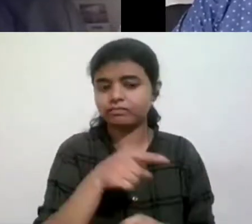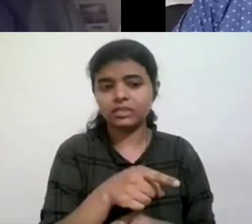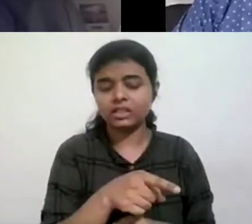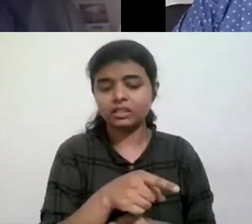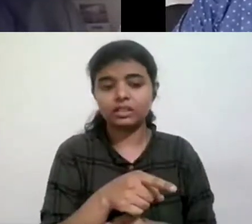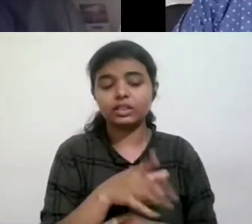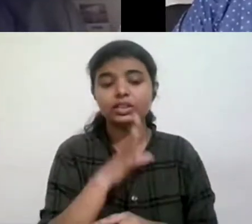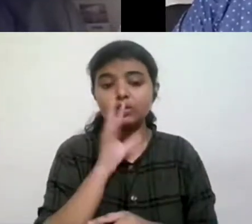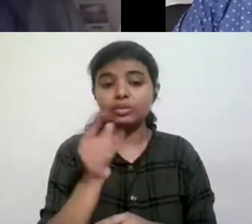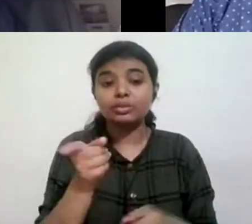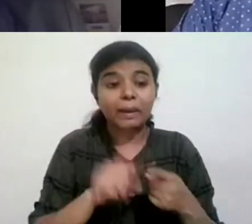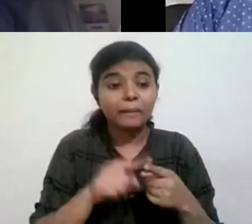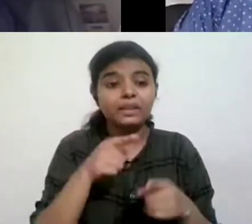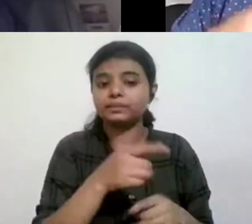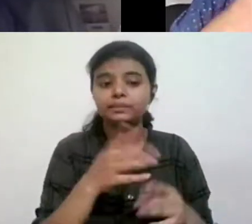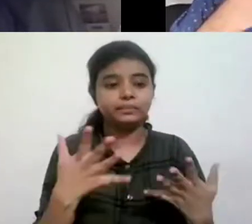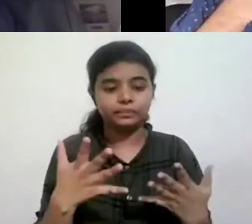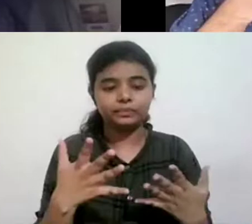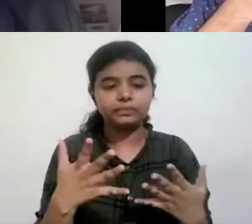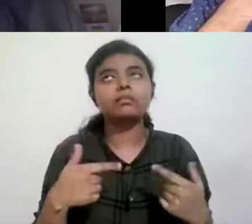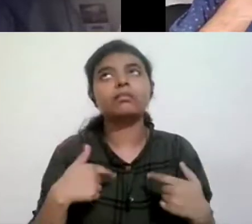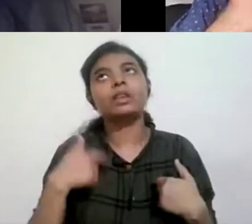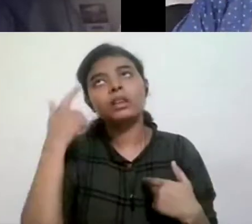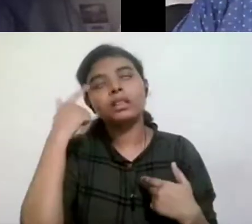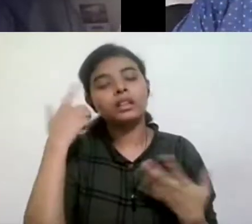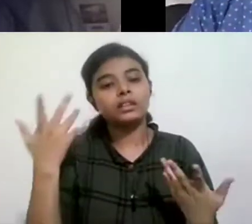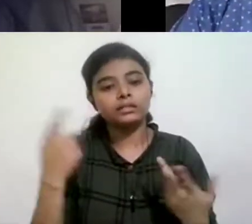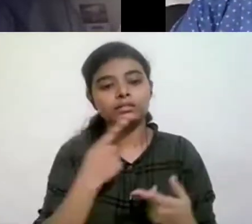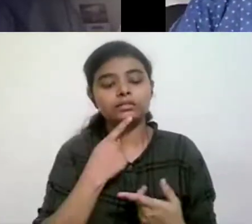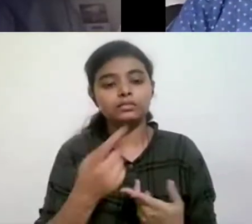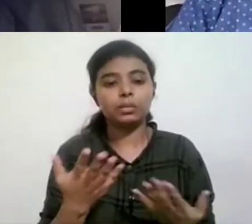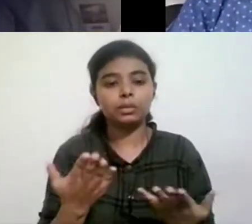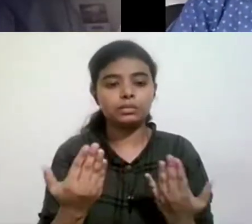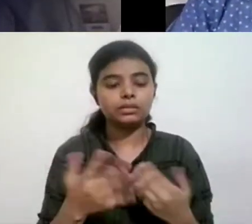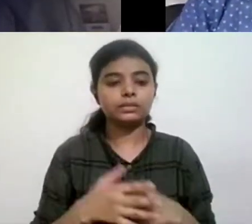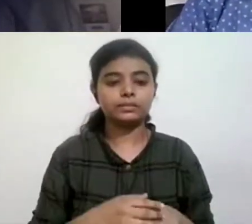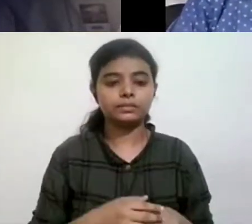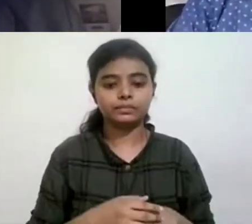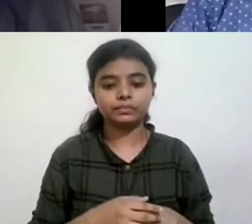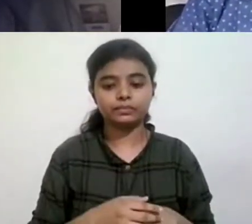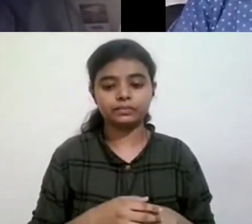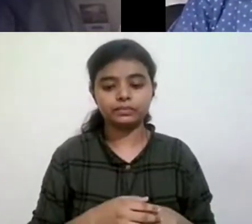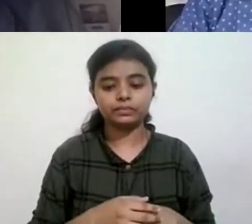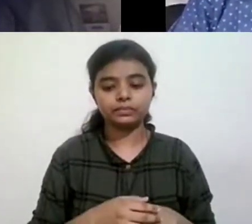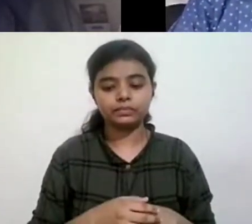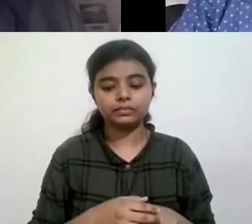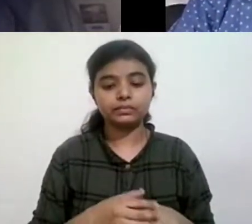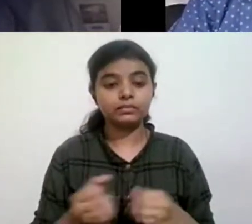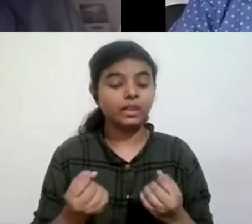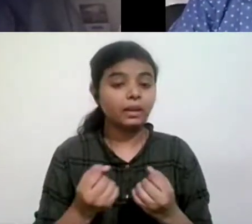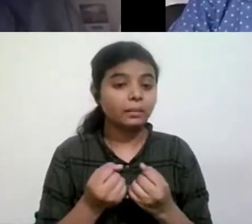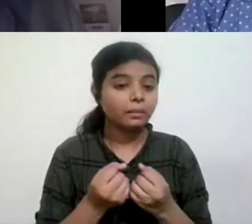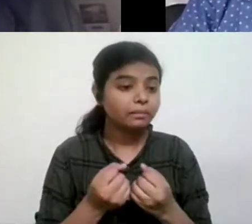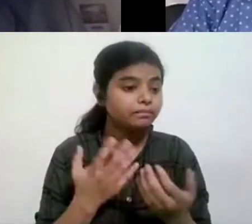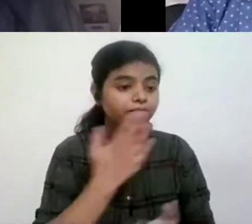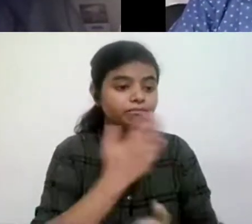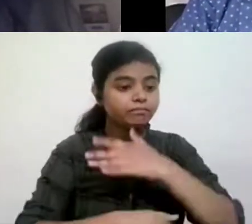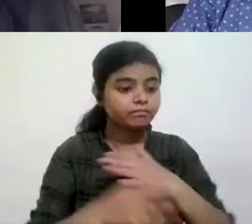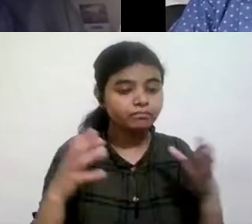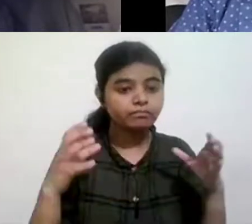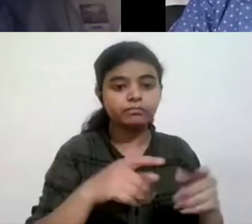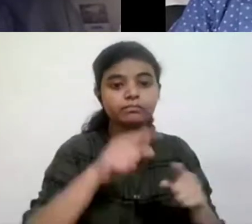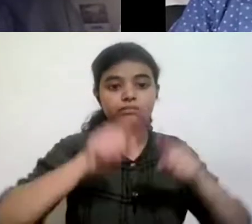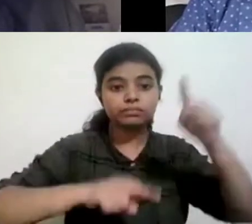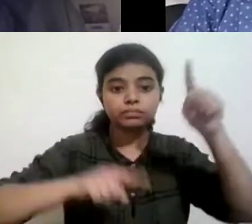case. So, so yeah, I mean, I think that you could say that, uh, like many other oppressed people, people with disabilities are